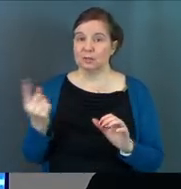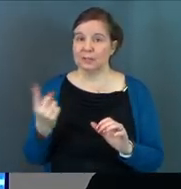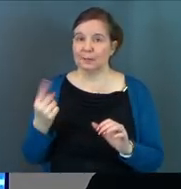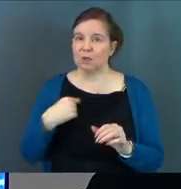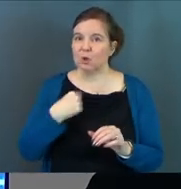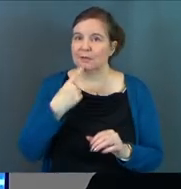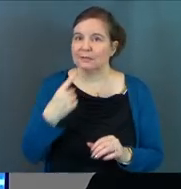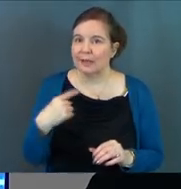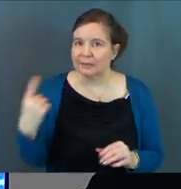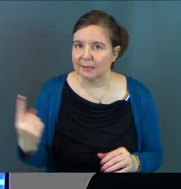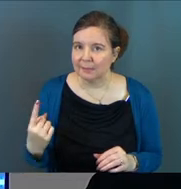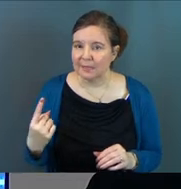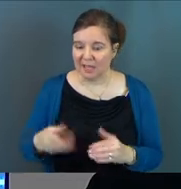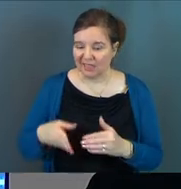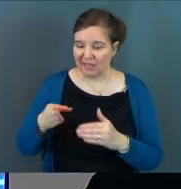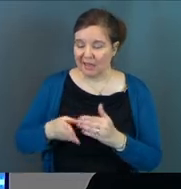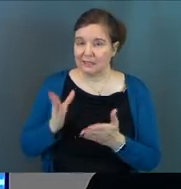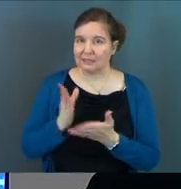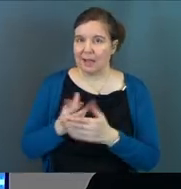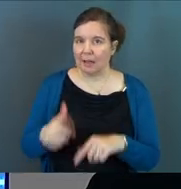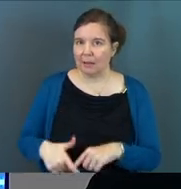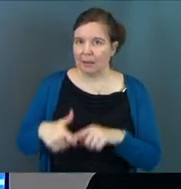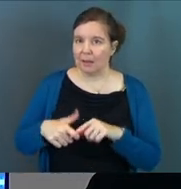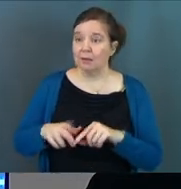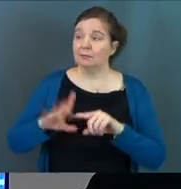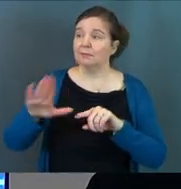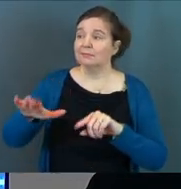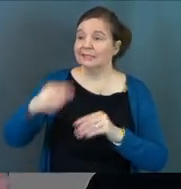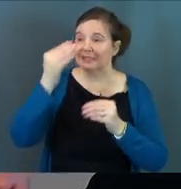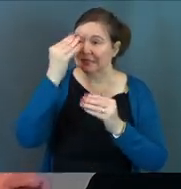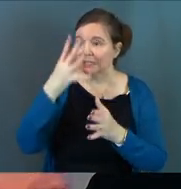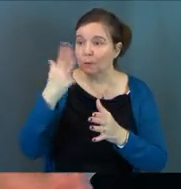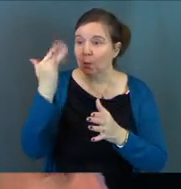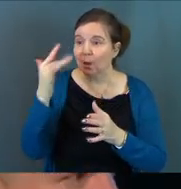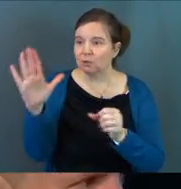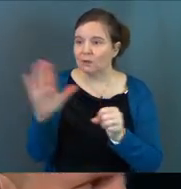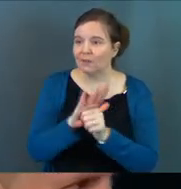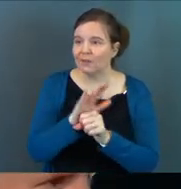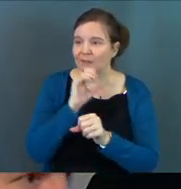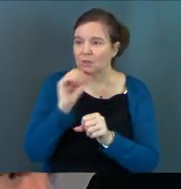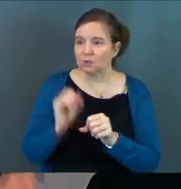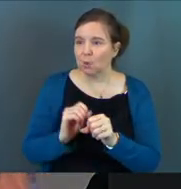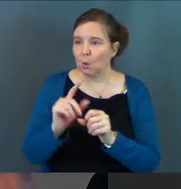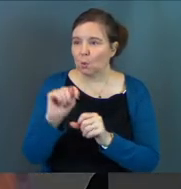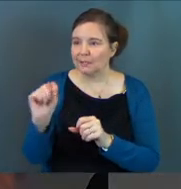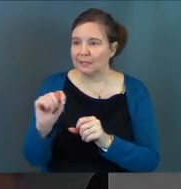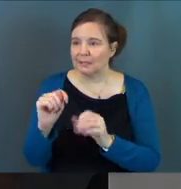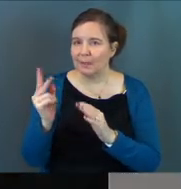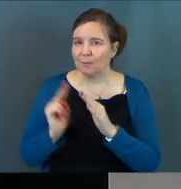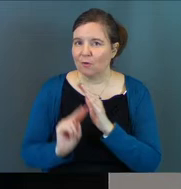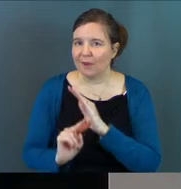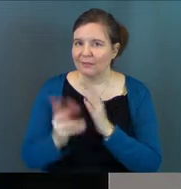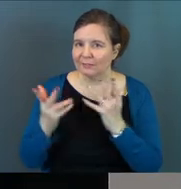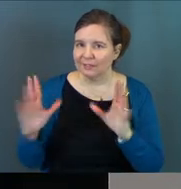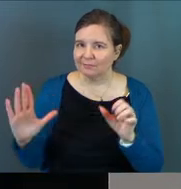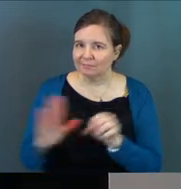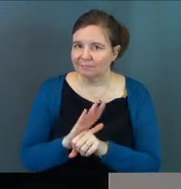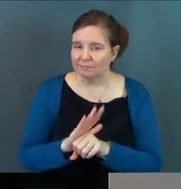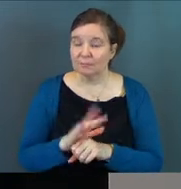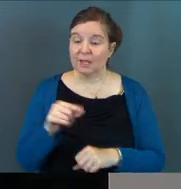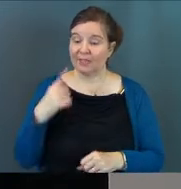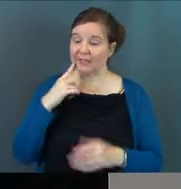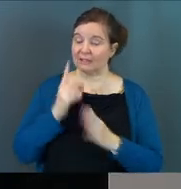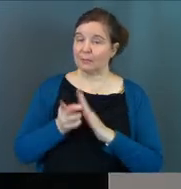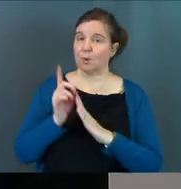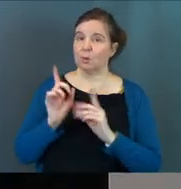something or saying something. And then it stops and says, he did this to fulfill this old Testament prophecy. I think this is the